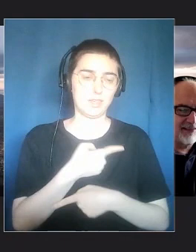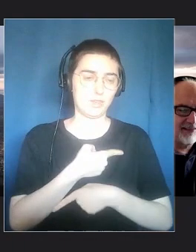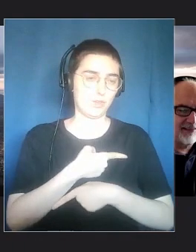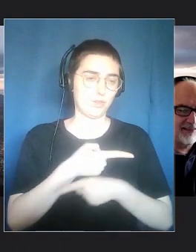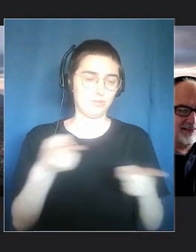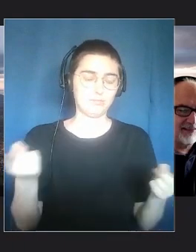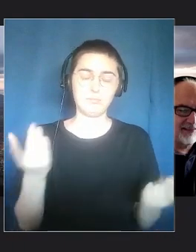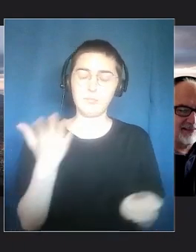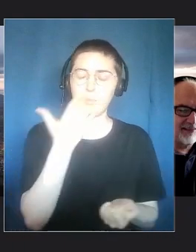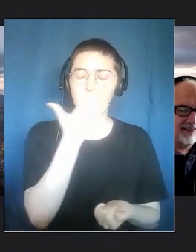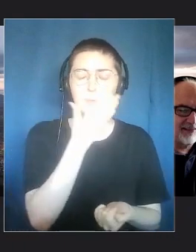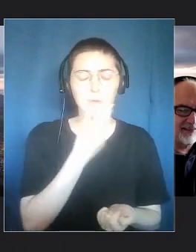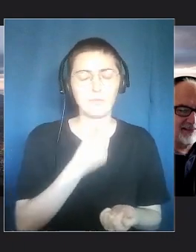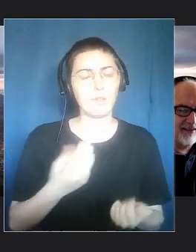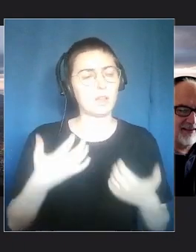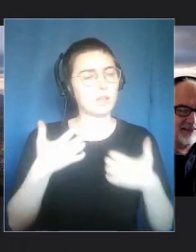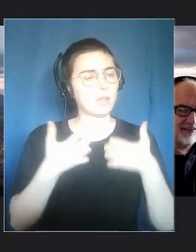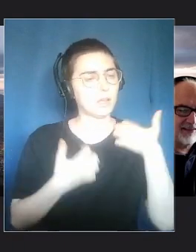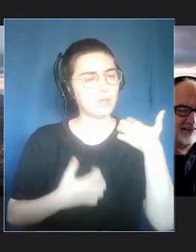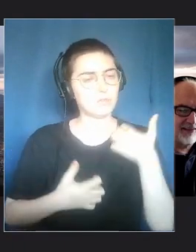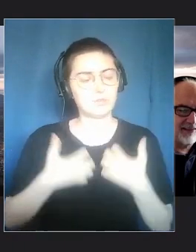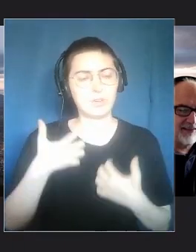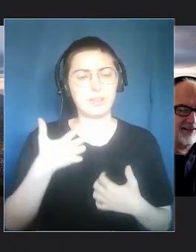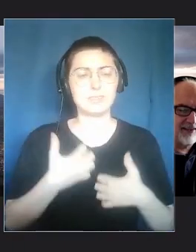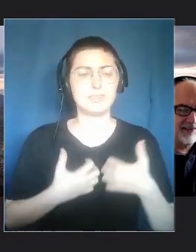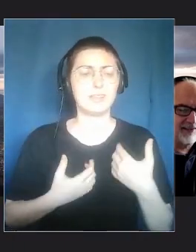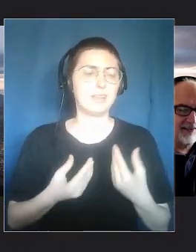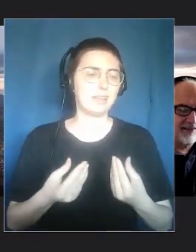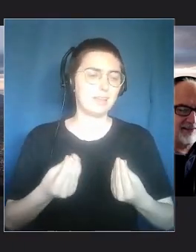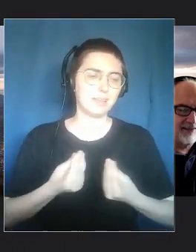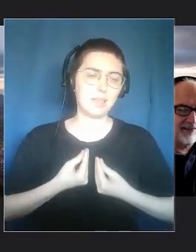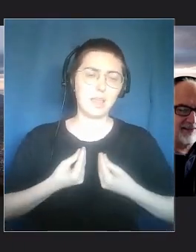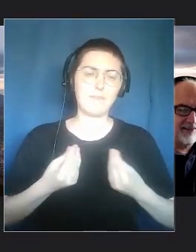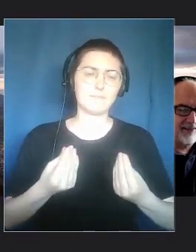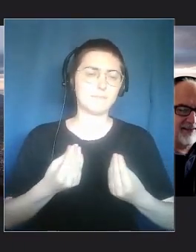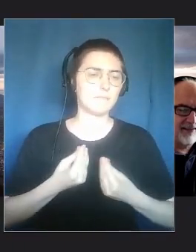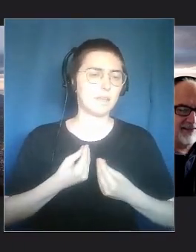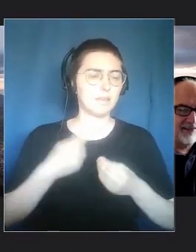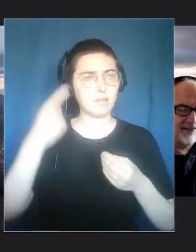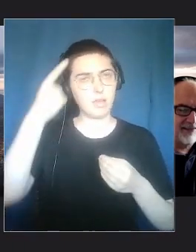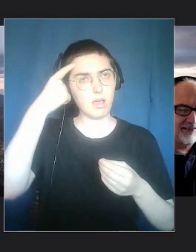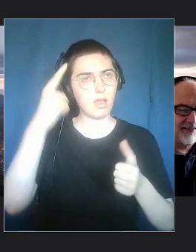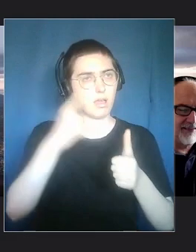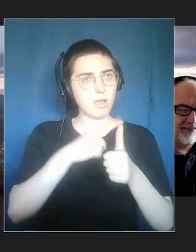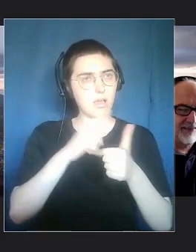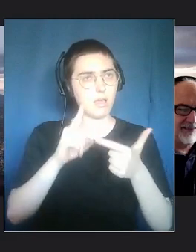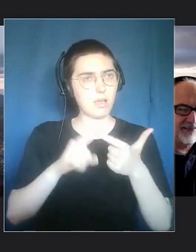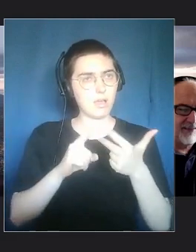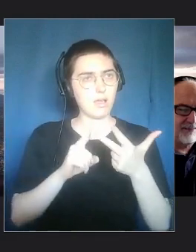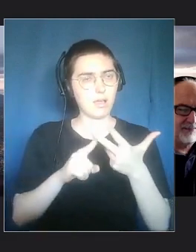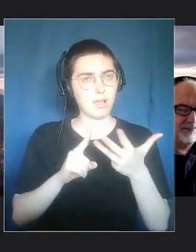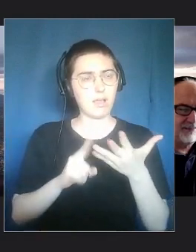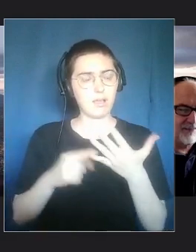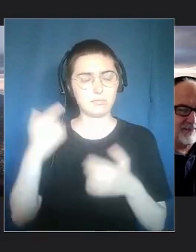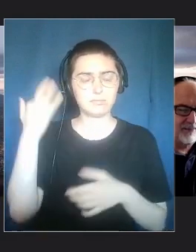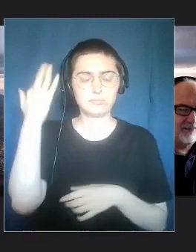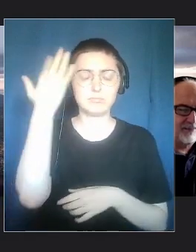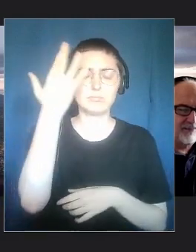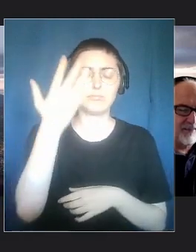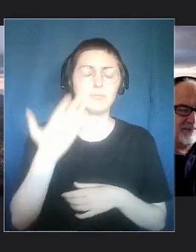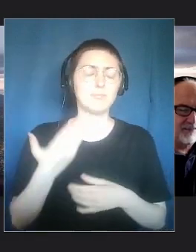because it was very interesting, rich in contributions, insights, reflections.